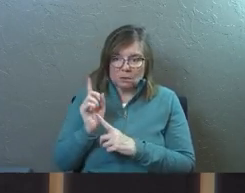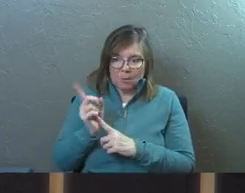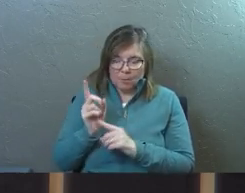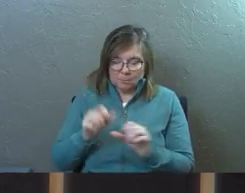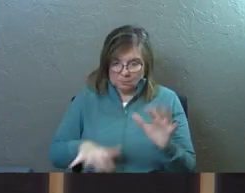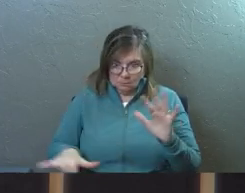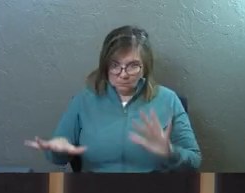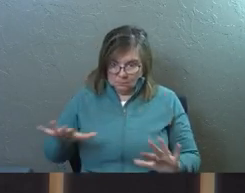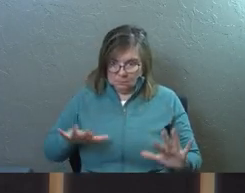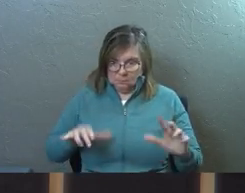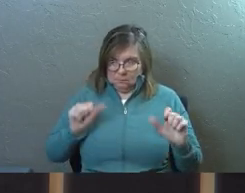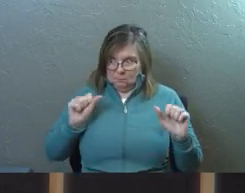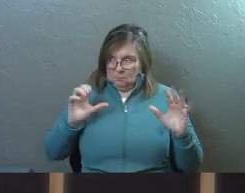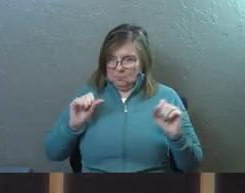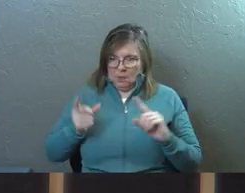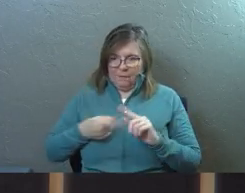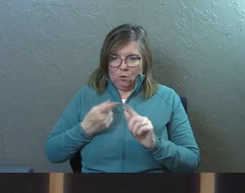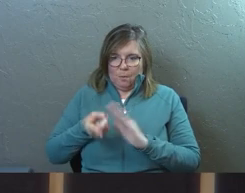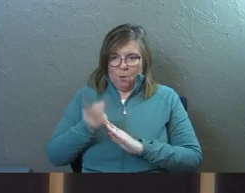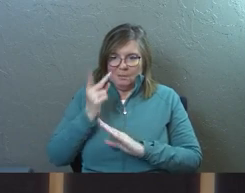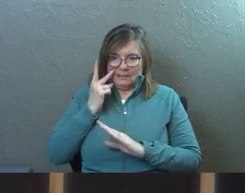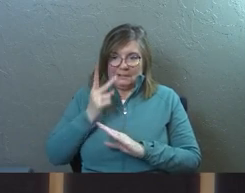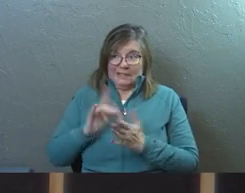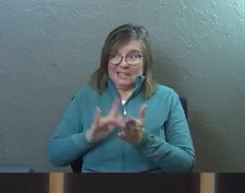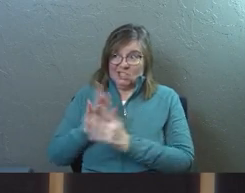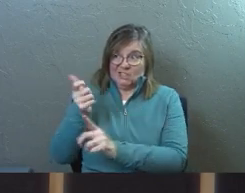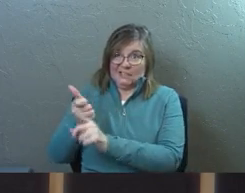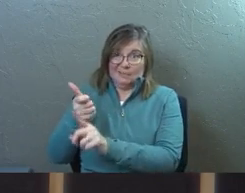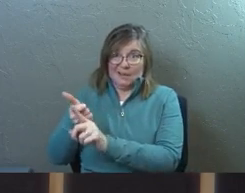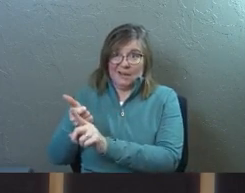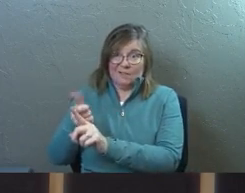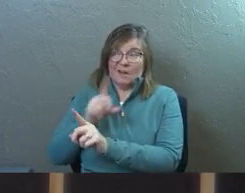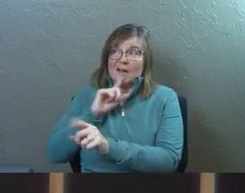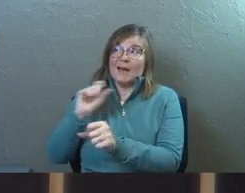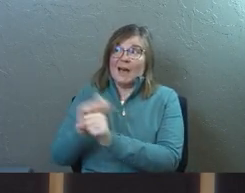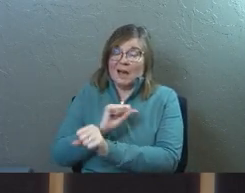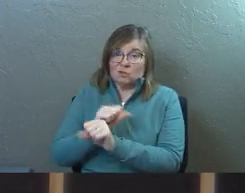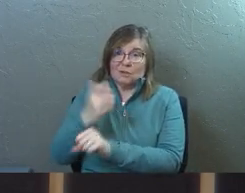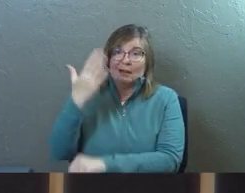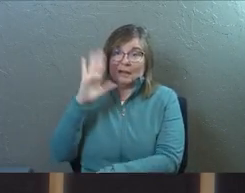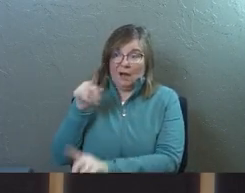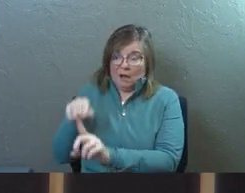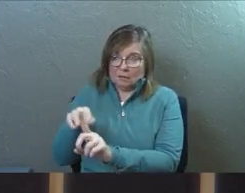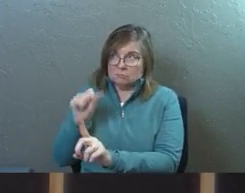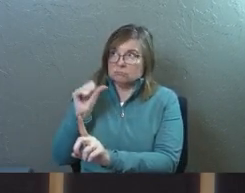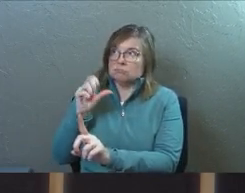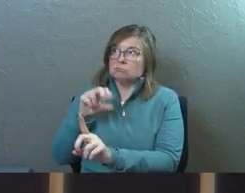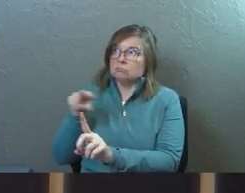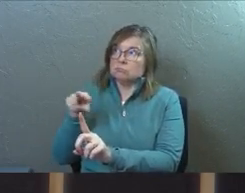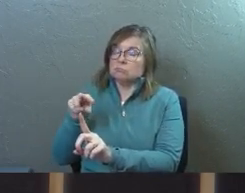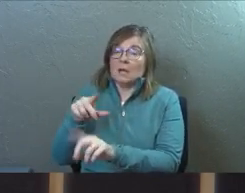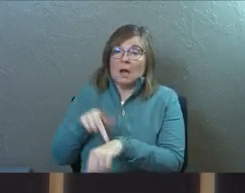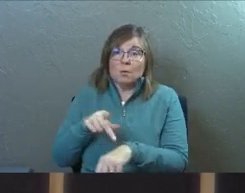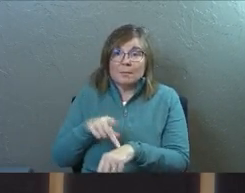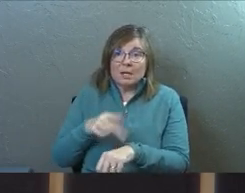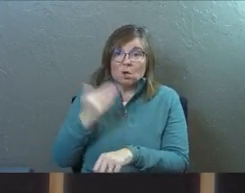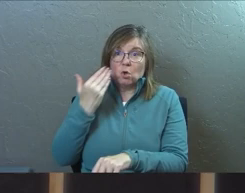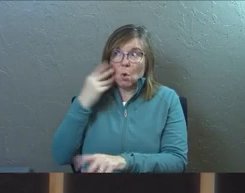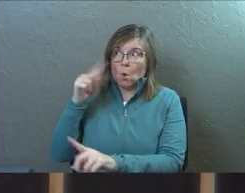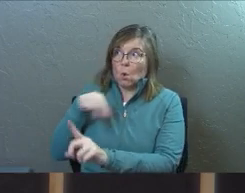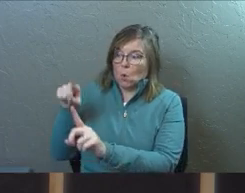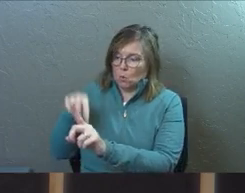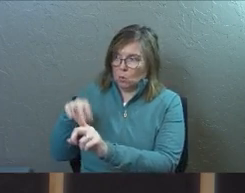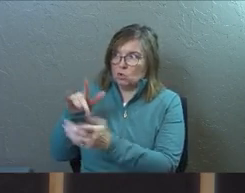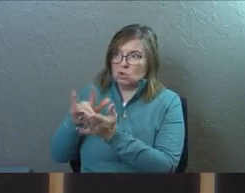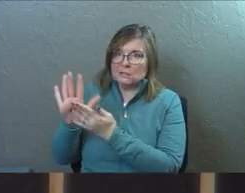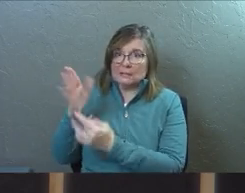moment, it's the first moment he's ever seen it, that Jesus is actually God. And when Peter actually knows that